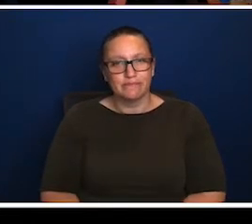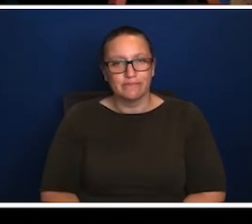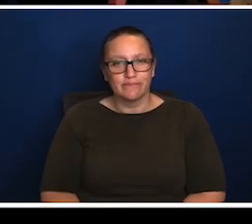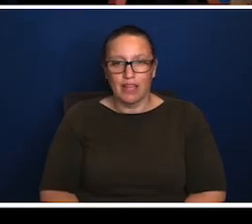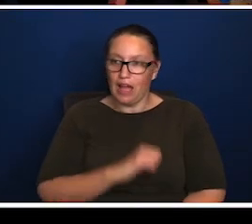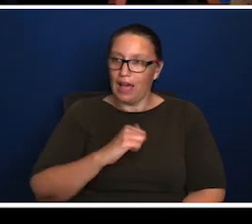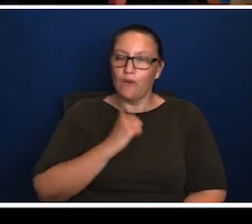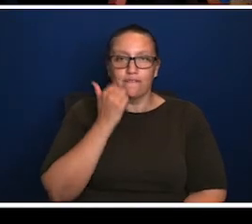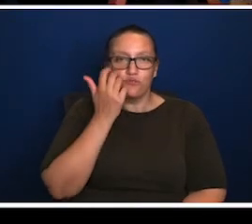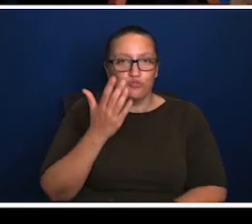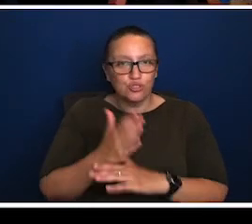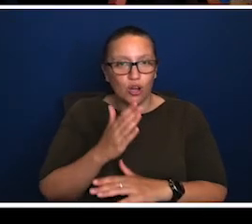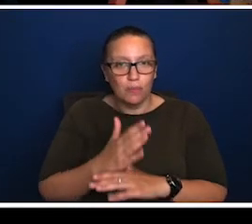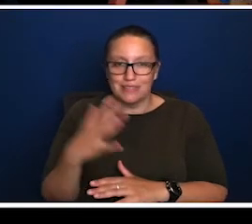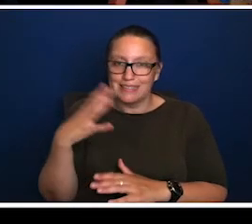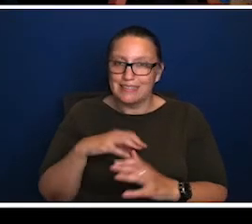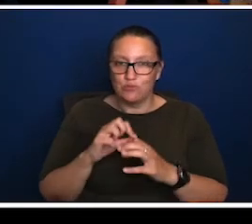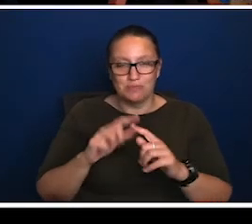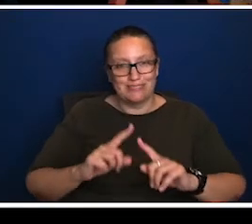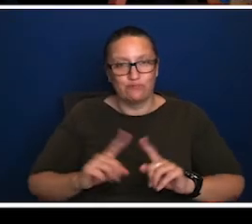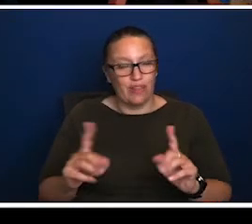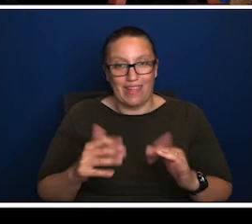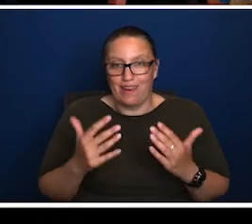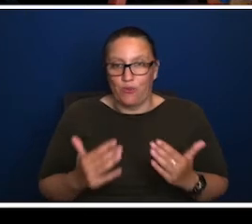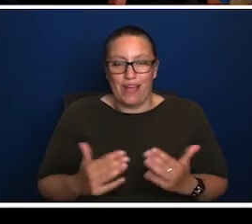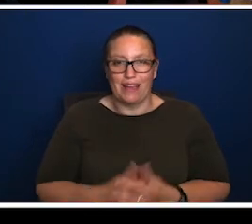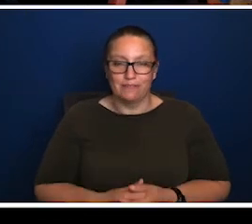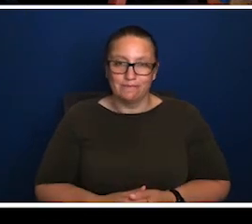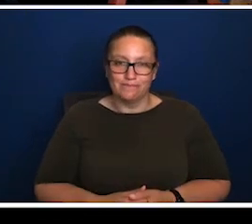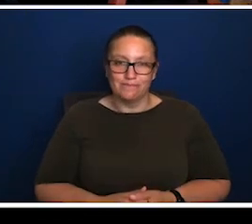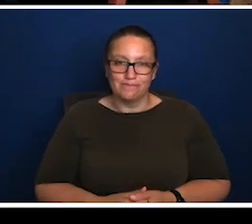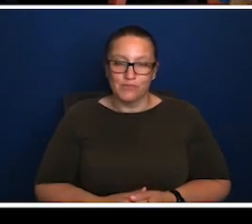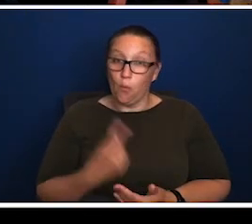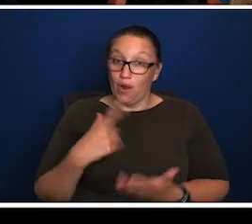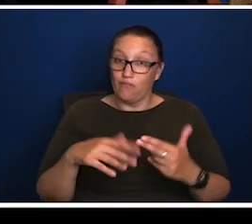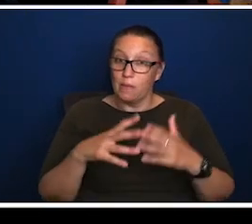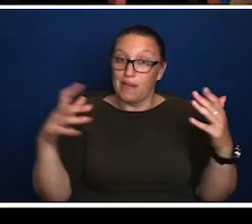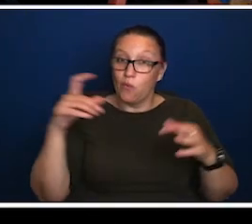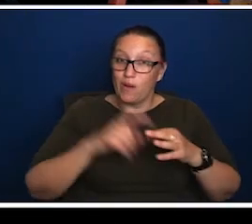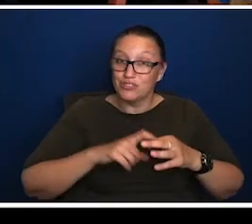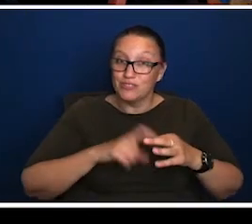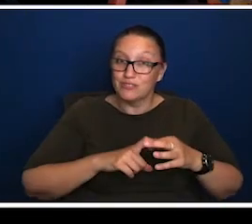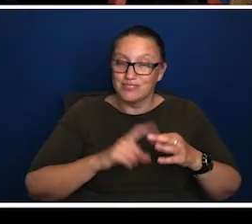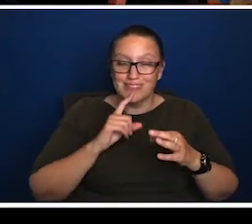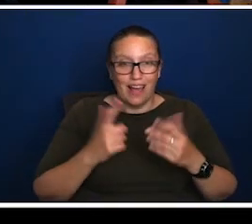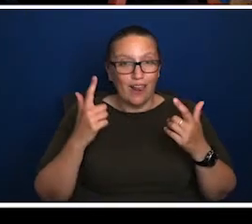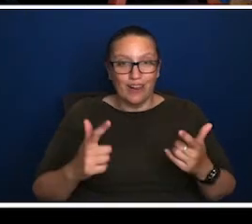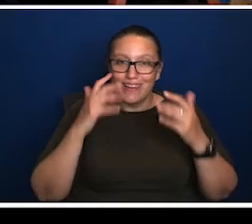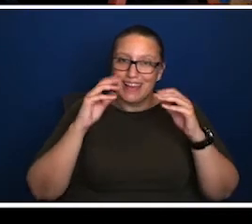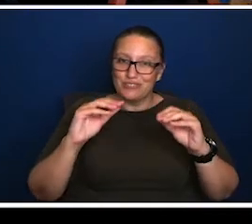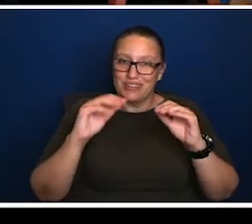process is pretty vital when you think about all the indicators and all the research for what the jobs of the future need to be.